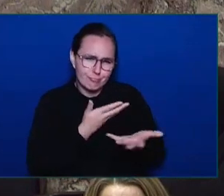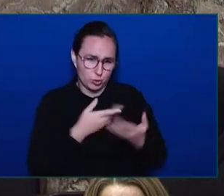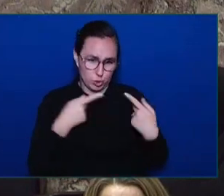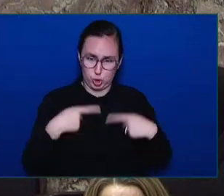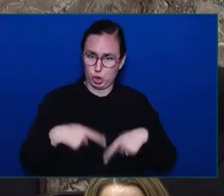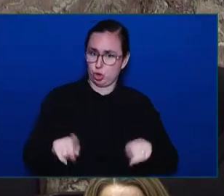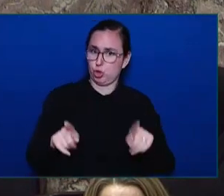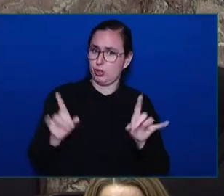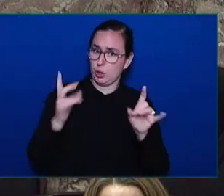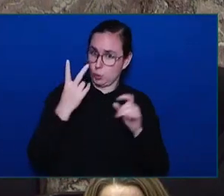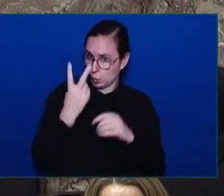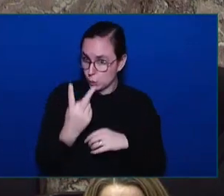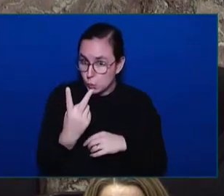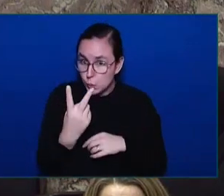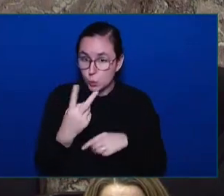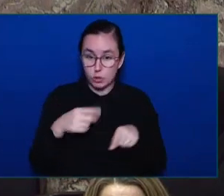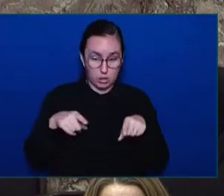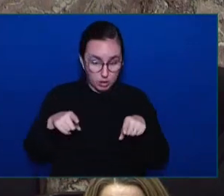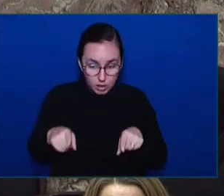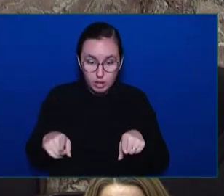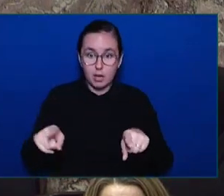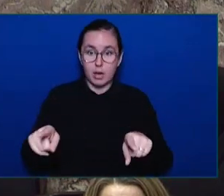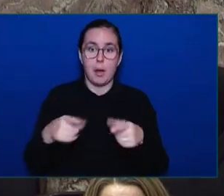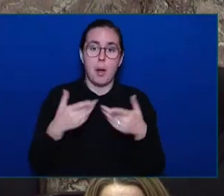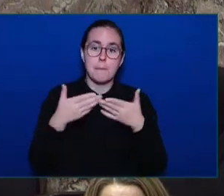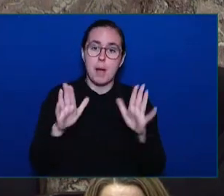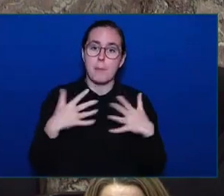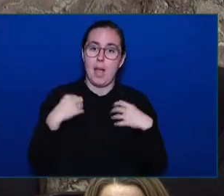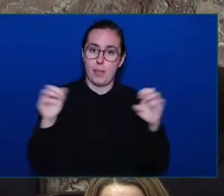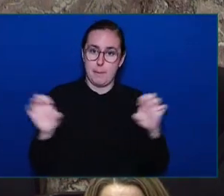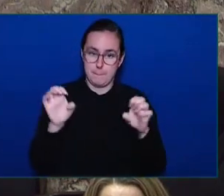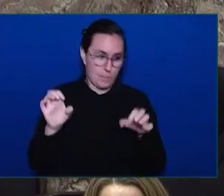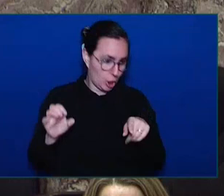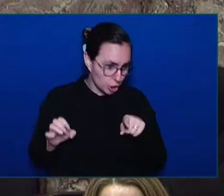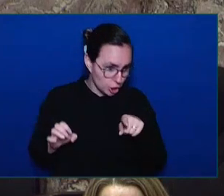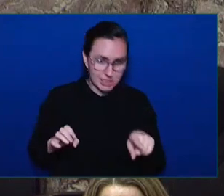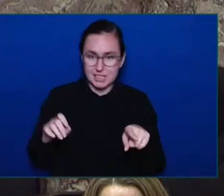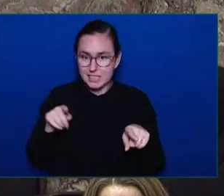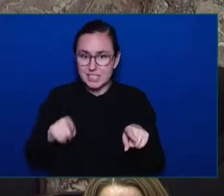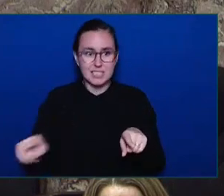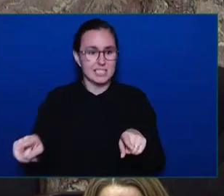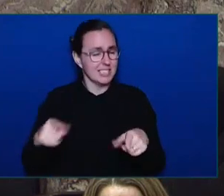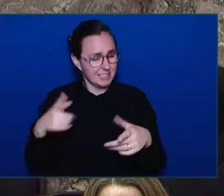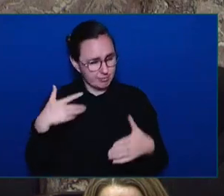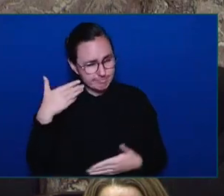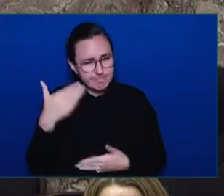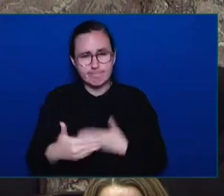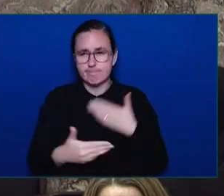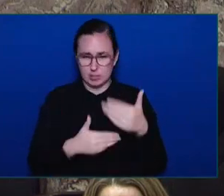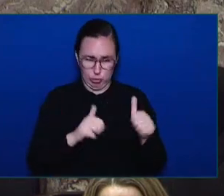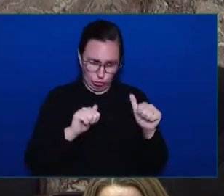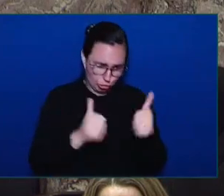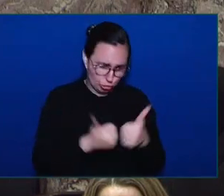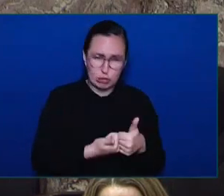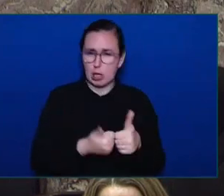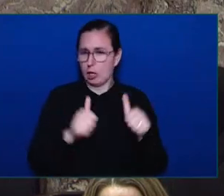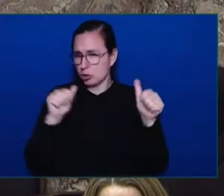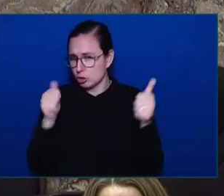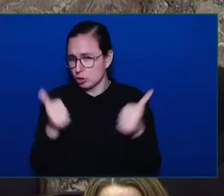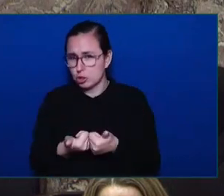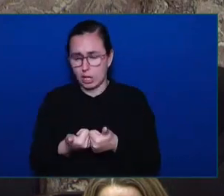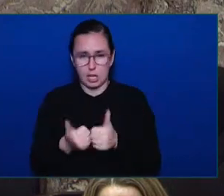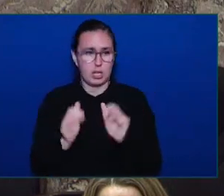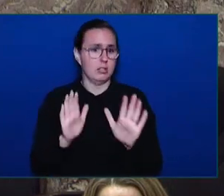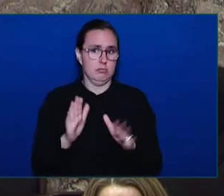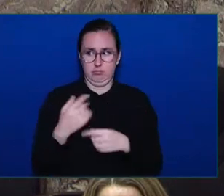and significant challenges people face. Over the last couple of years, for example, the number of people waiting, women and